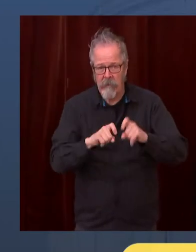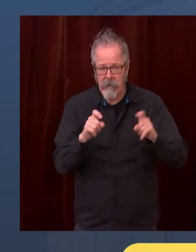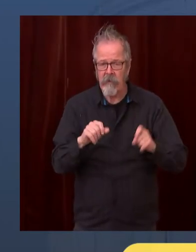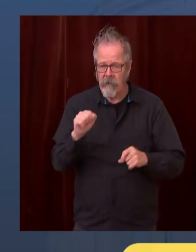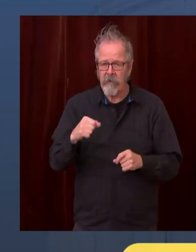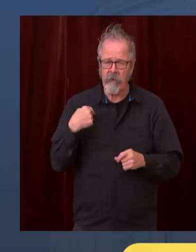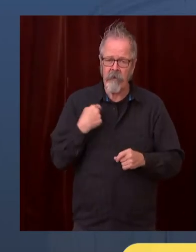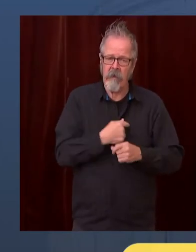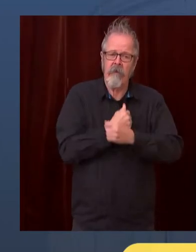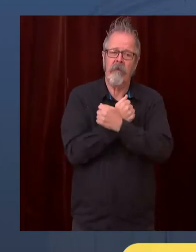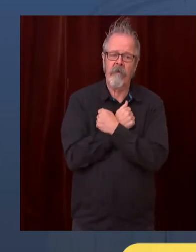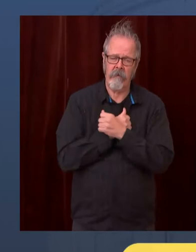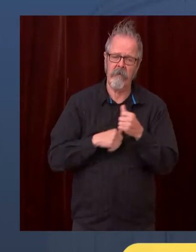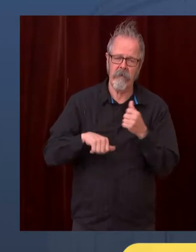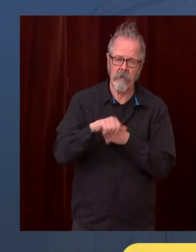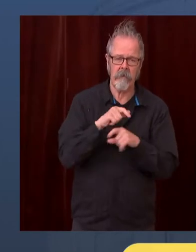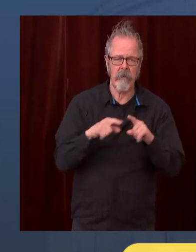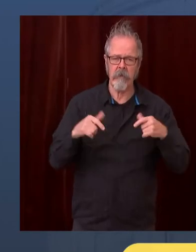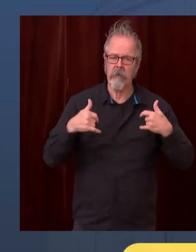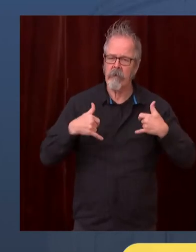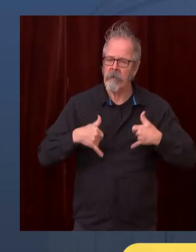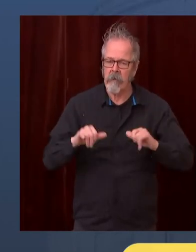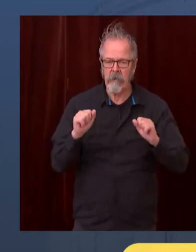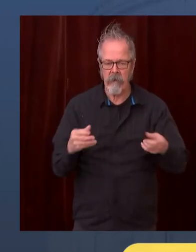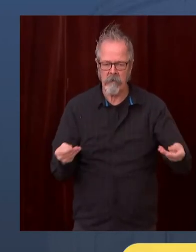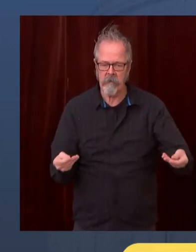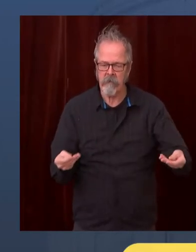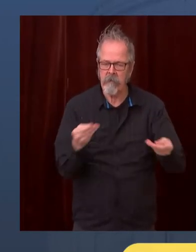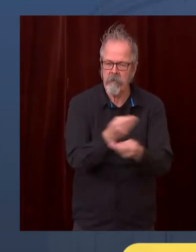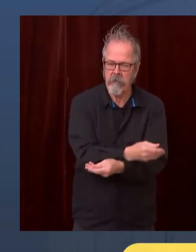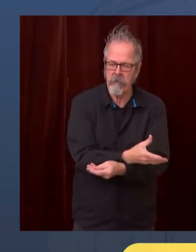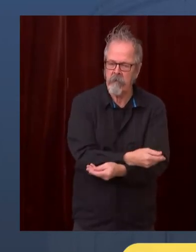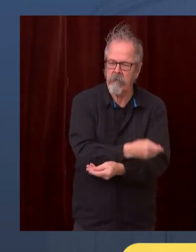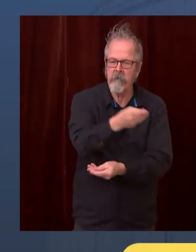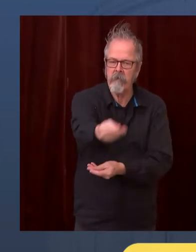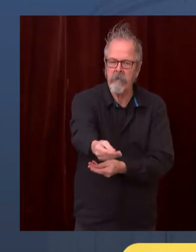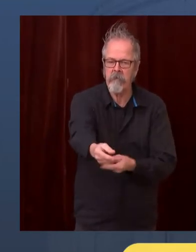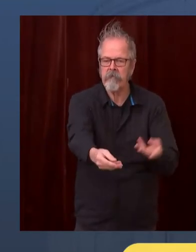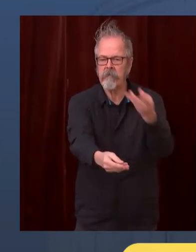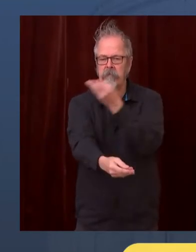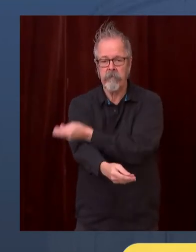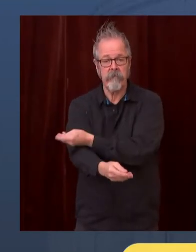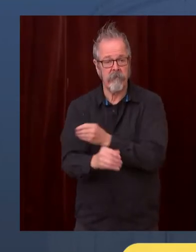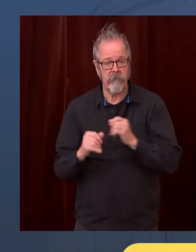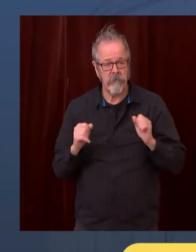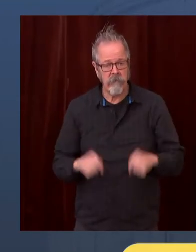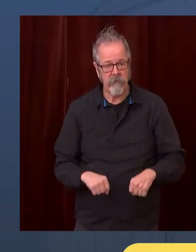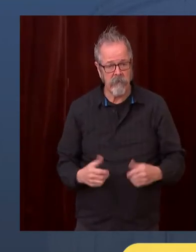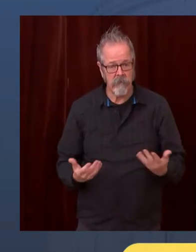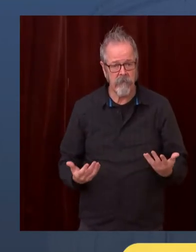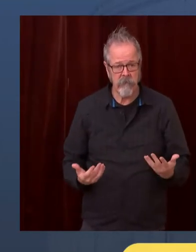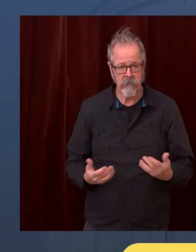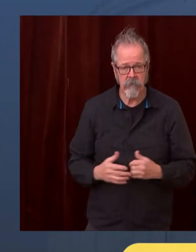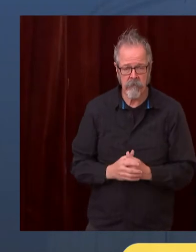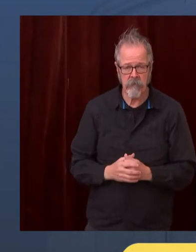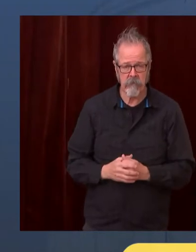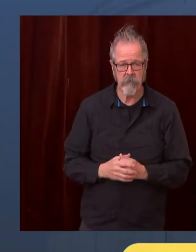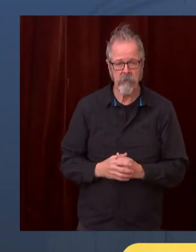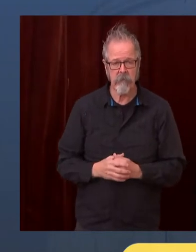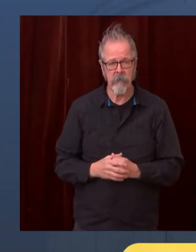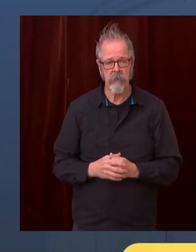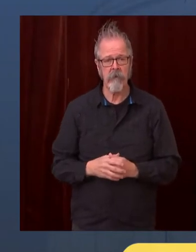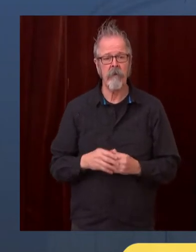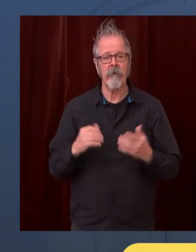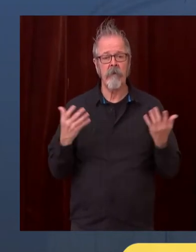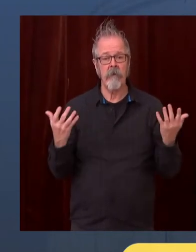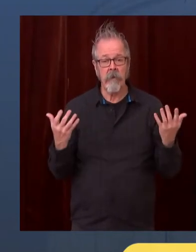So how you choose to celebrate Thanksgiving this year is going to have a huge impact on not only the course of this disease, but